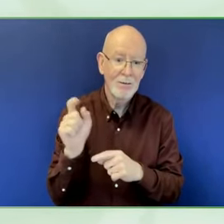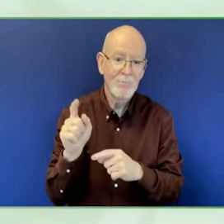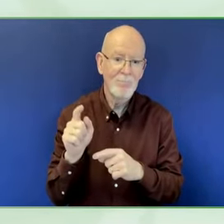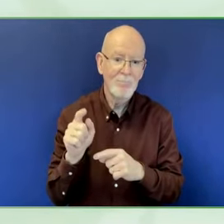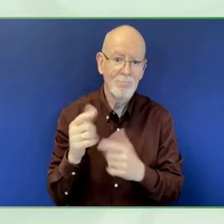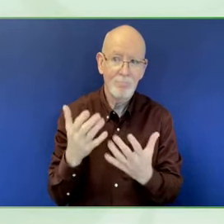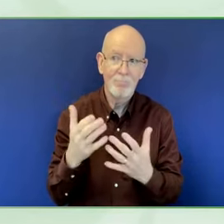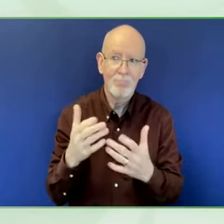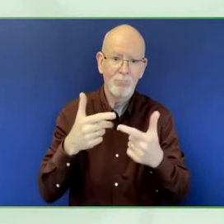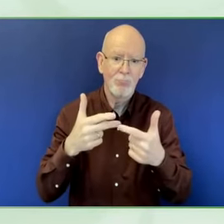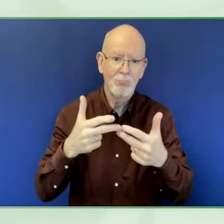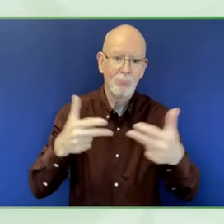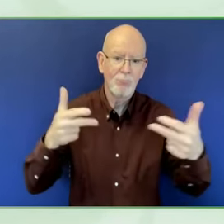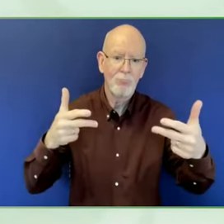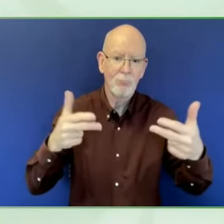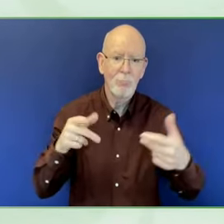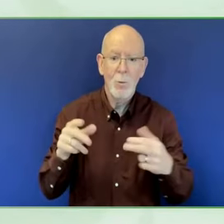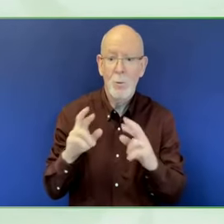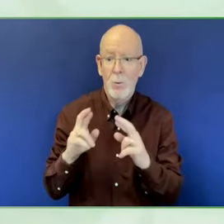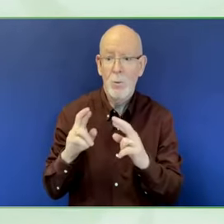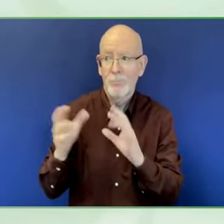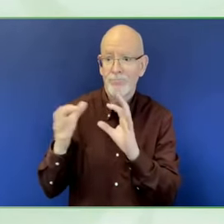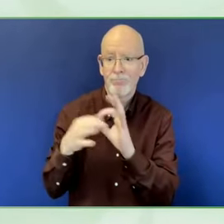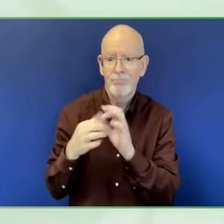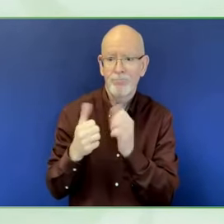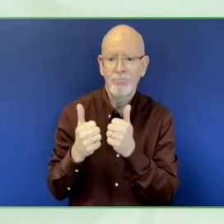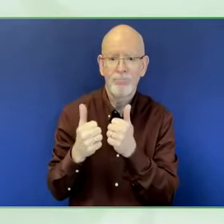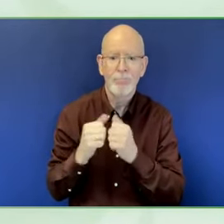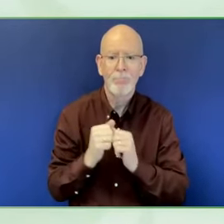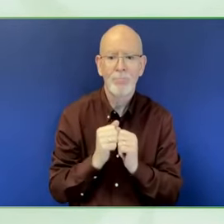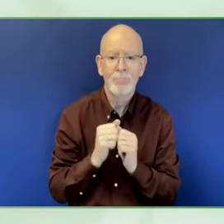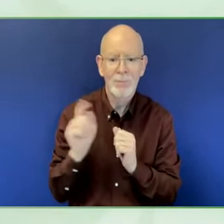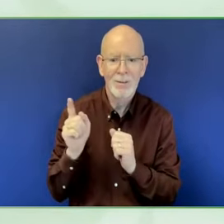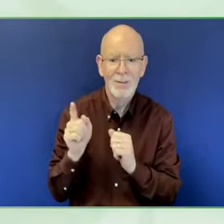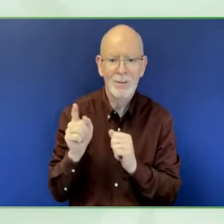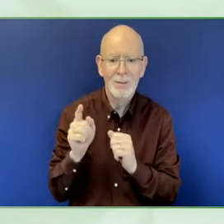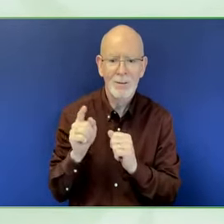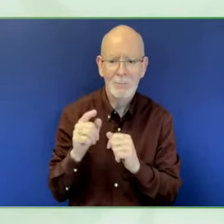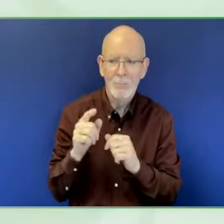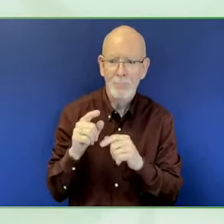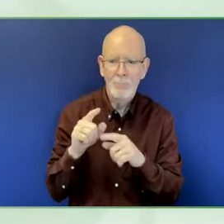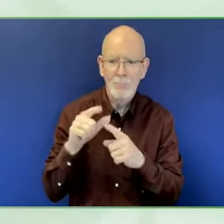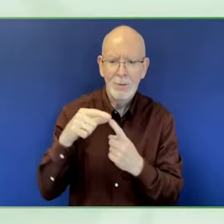okay to start the session we would like to show you a video so please send a video